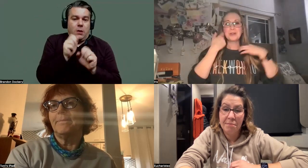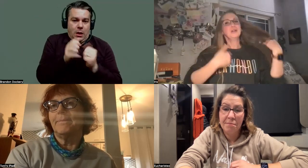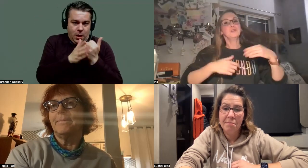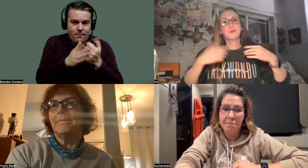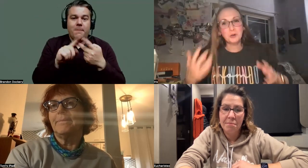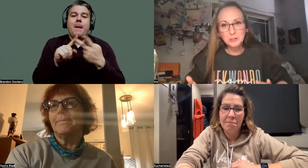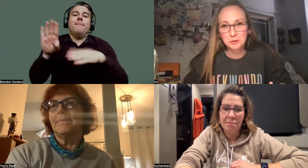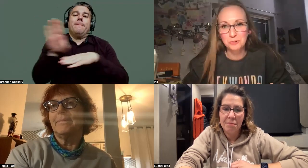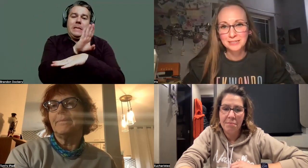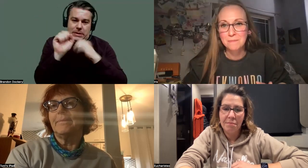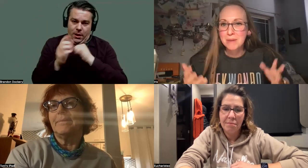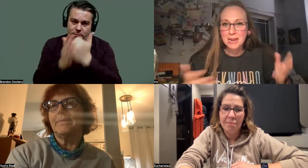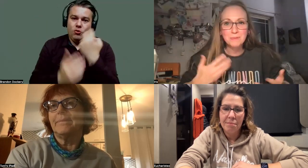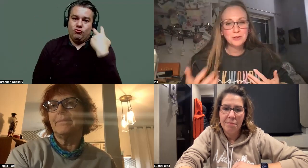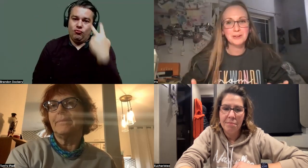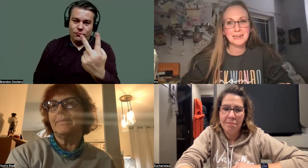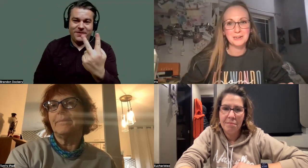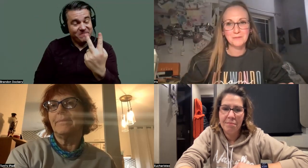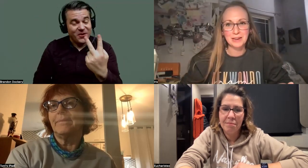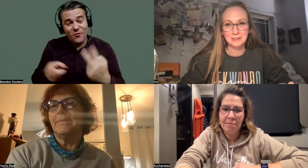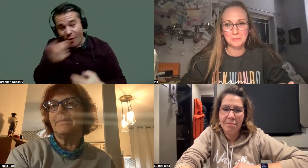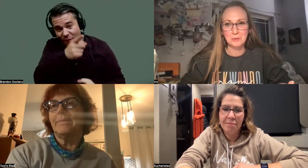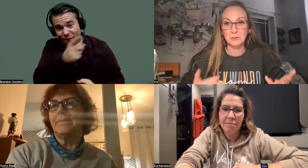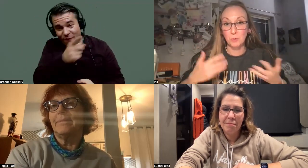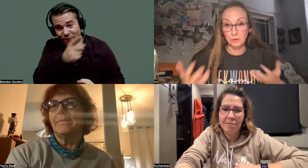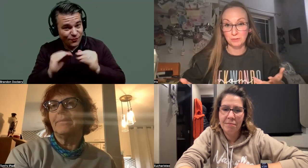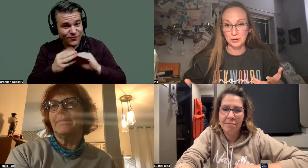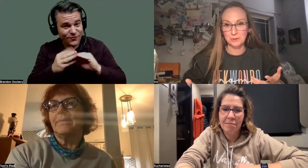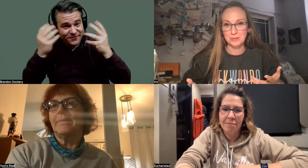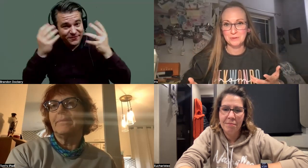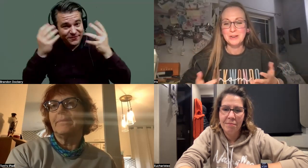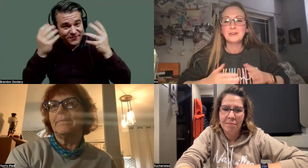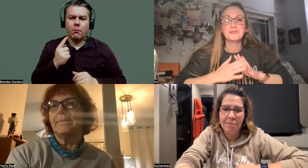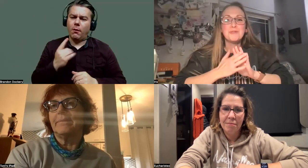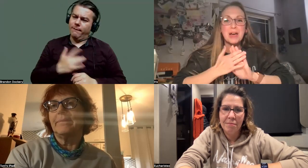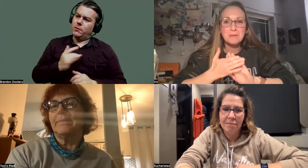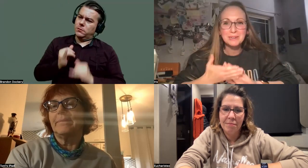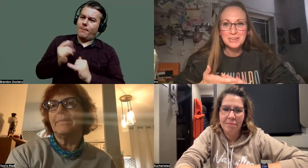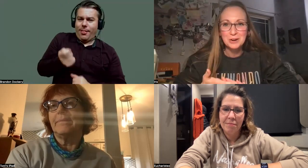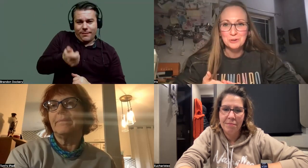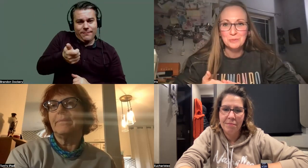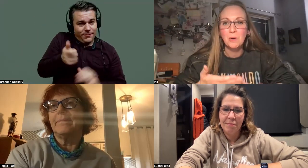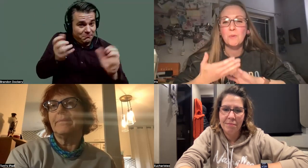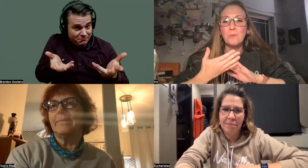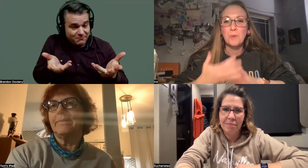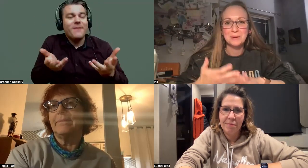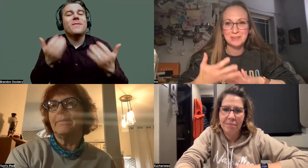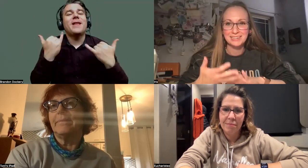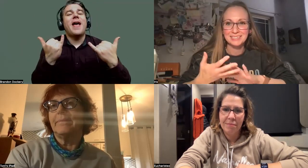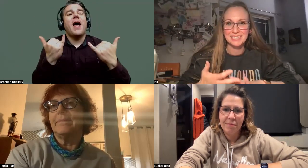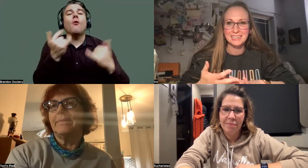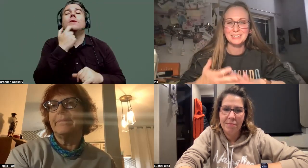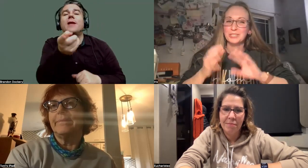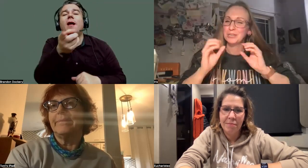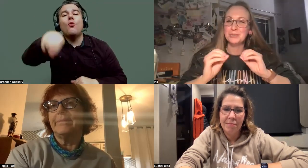So you've heard our stories and maybe you can identify a little bit with what we've shared with you. So now I'm going to tell you what